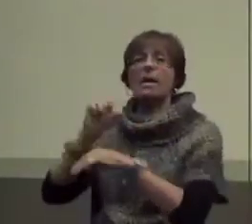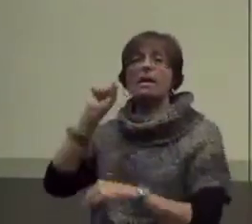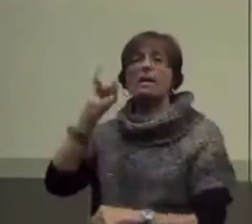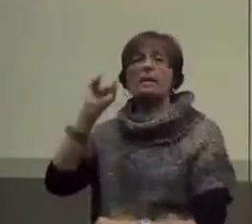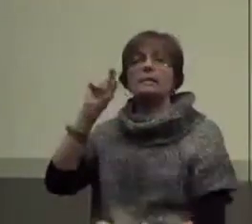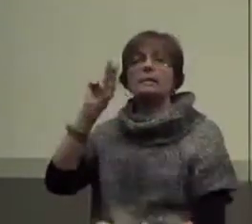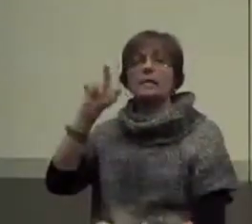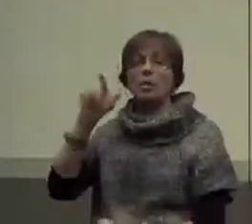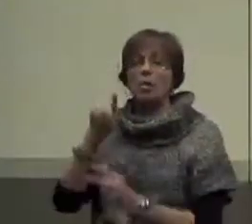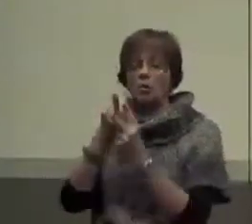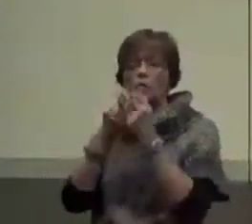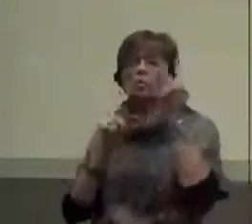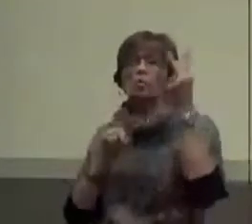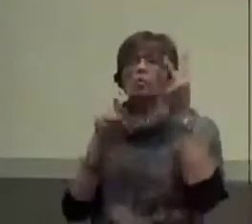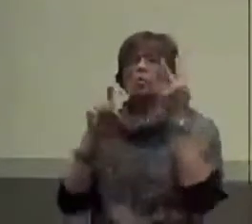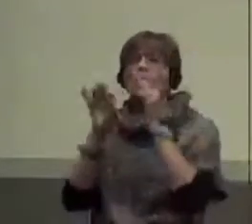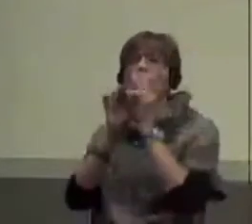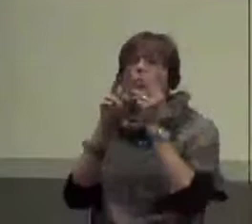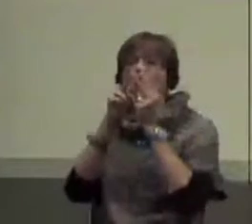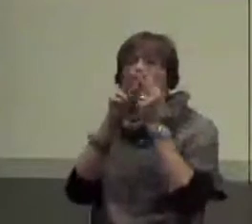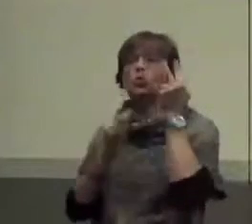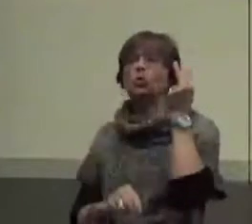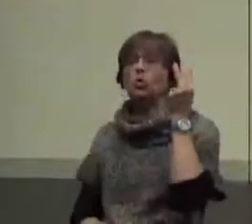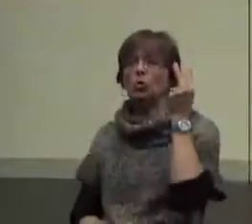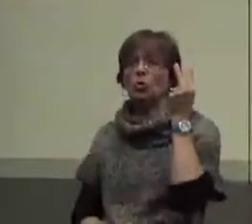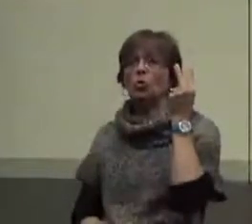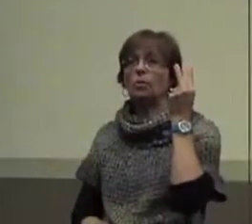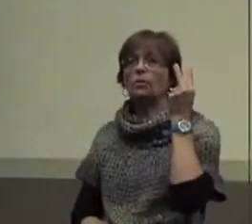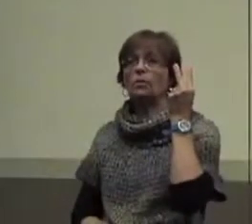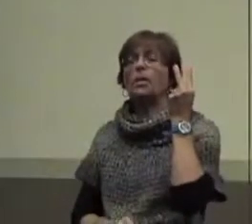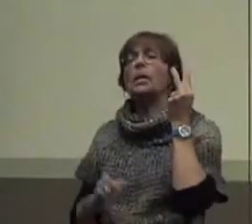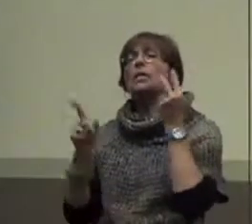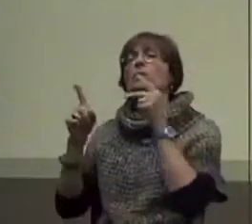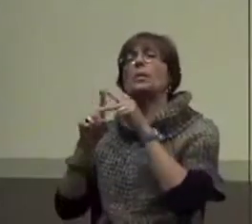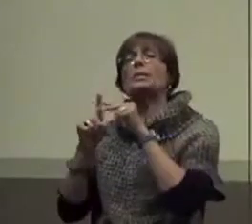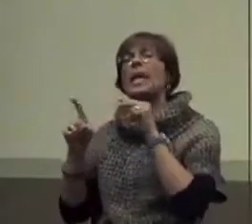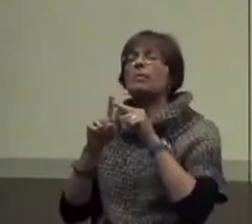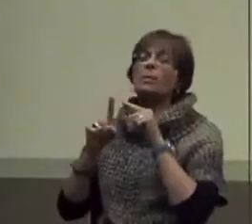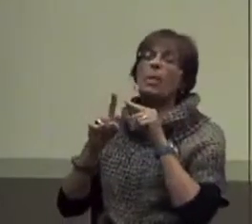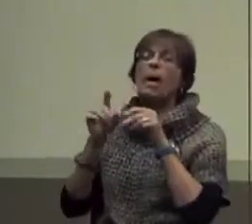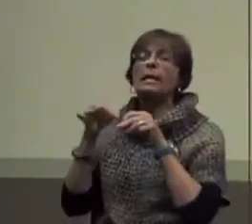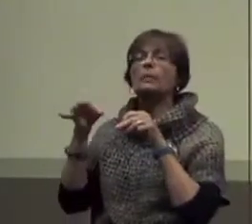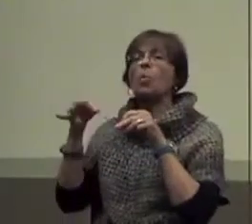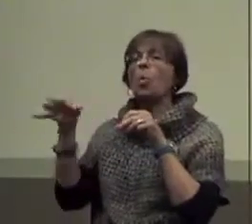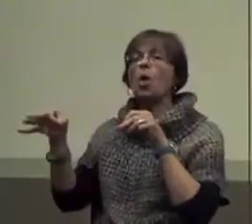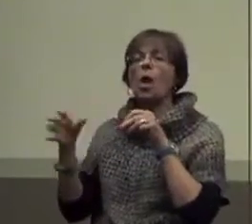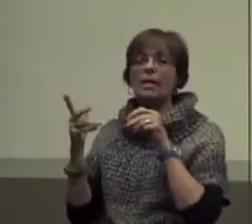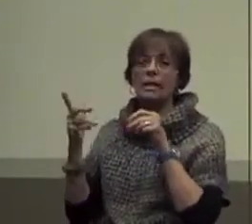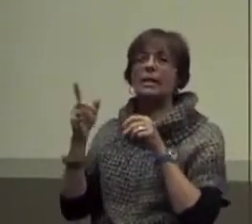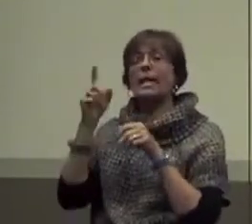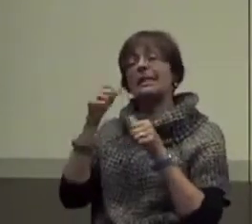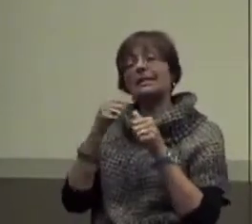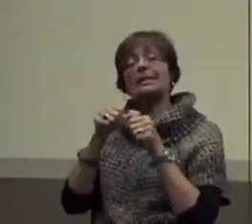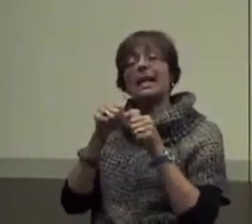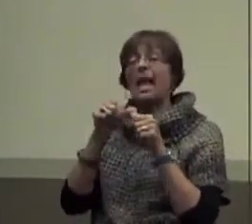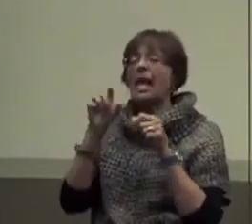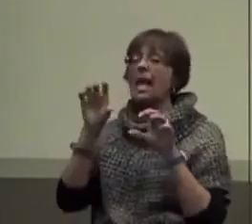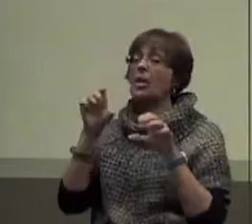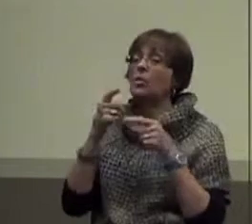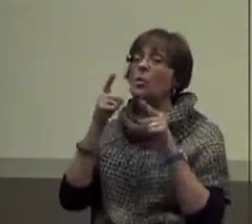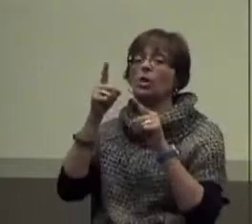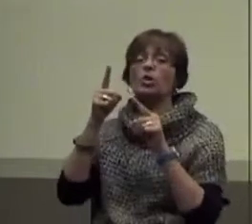chosen. Okay? So, he escapes, but he's kind of prolonged it. He's got to stay in and do it during recess anyway.